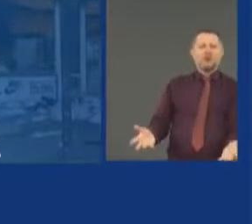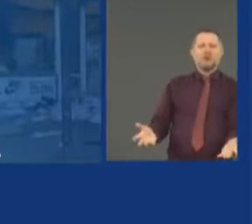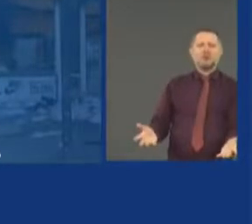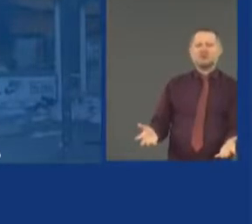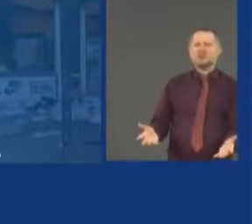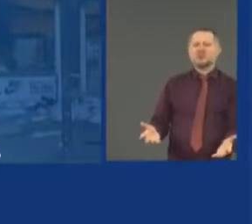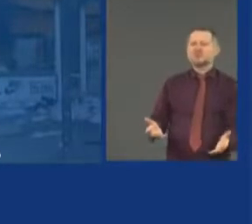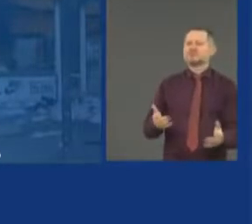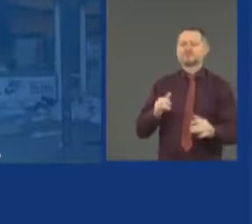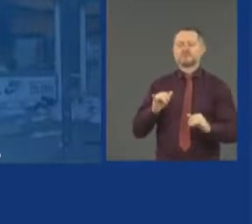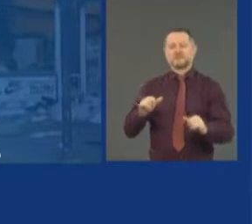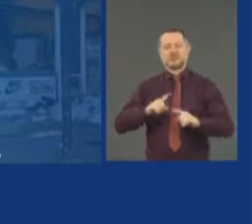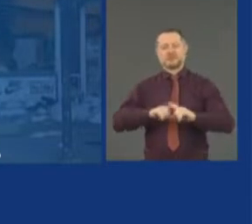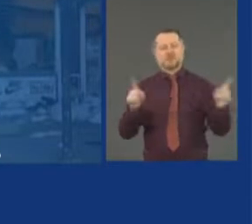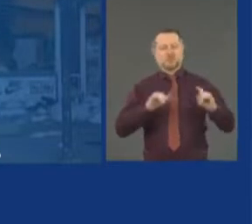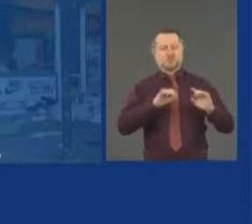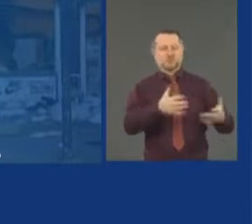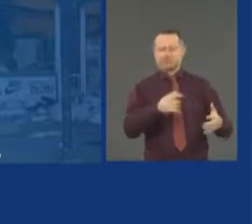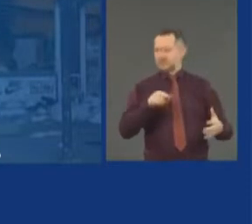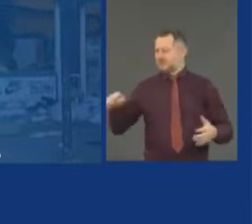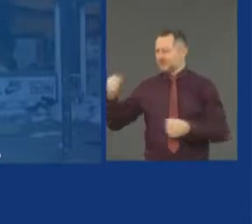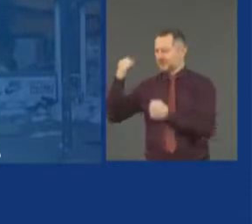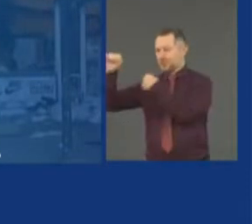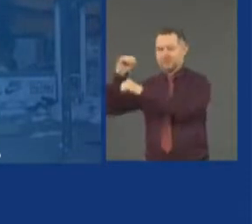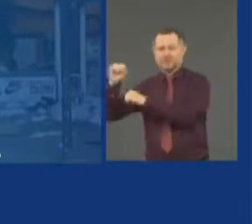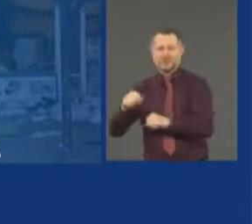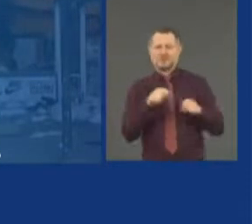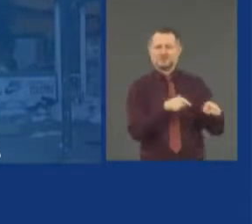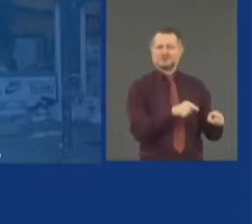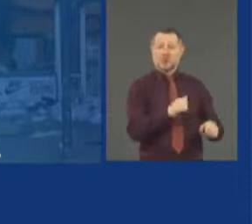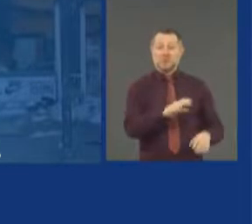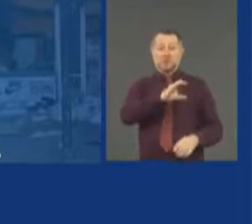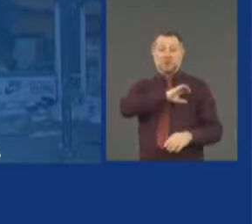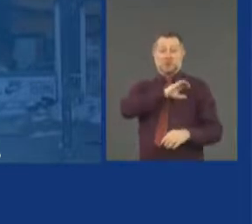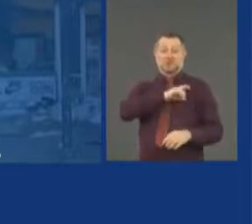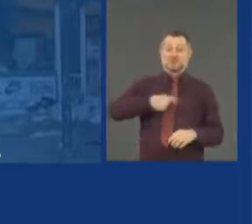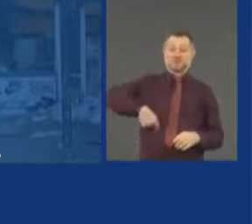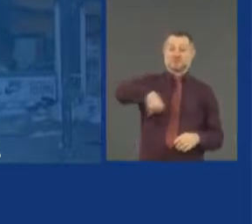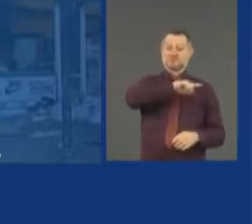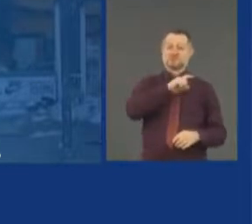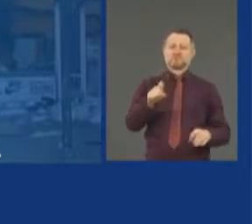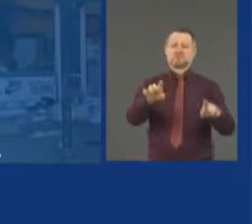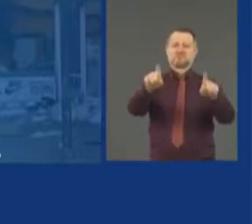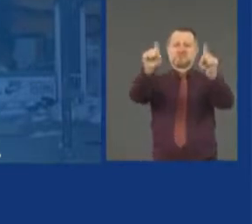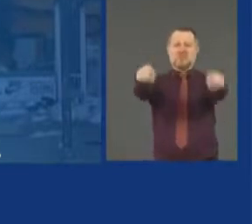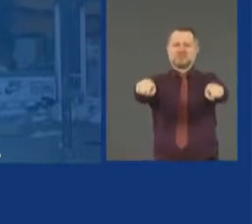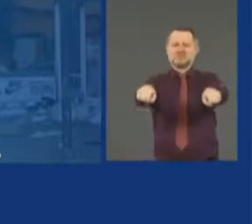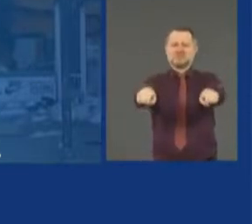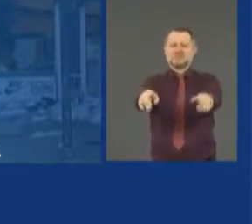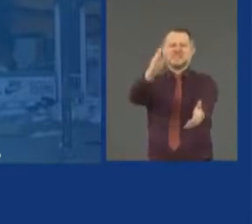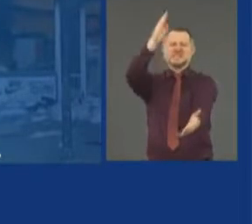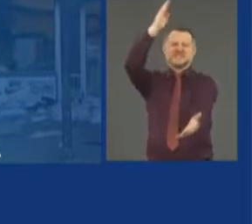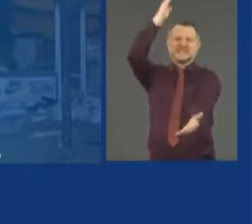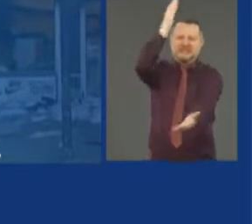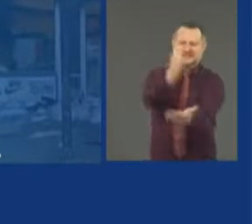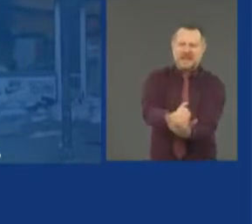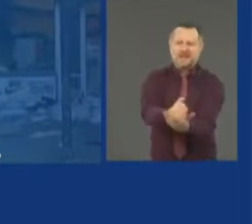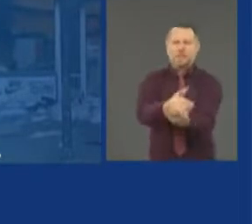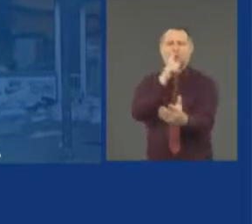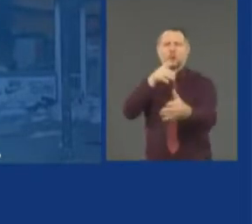The police must stop the looting and the criminal activity.